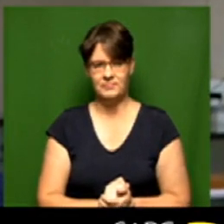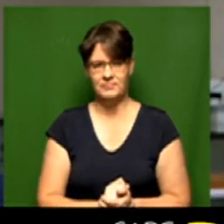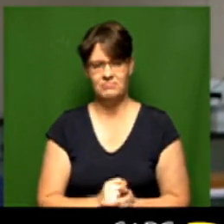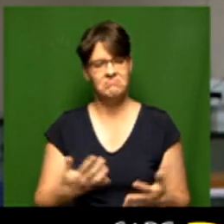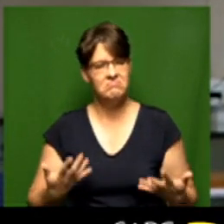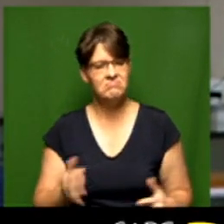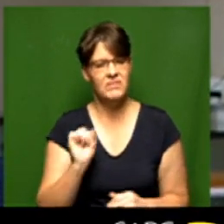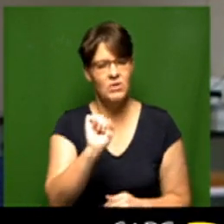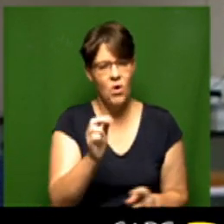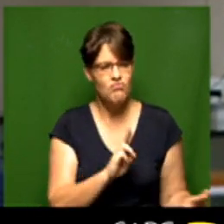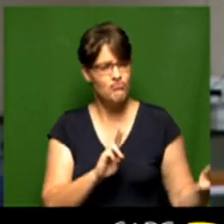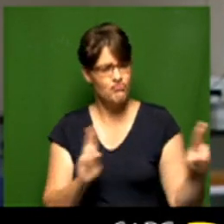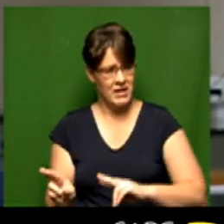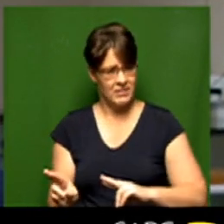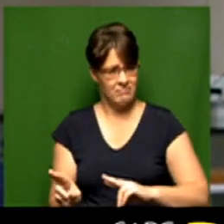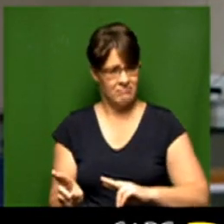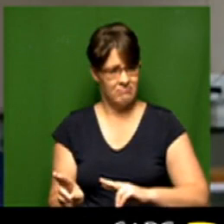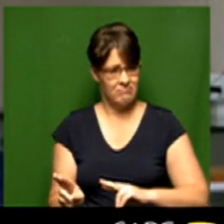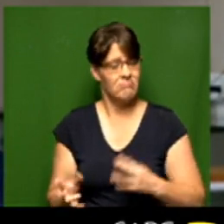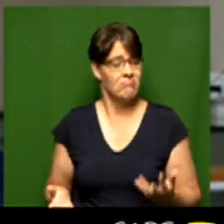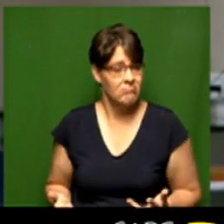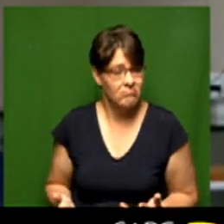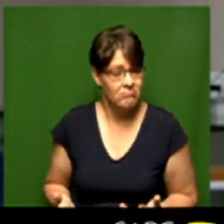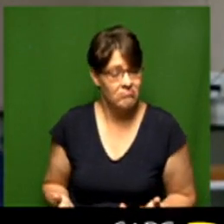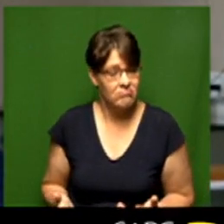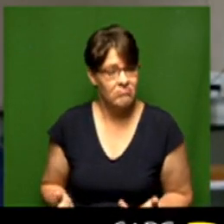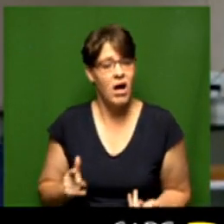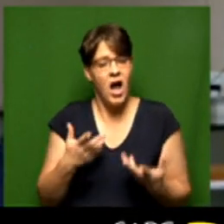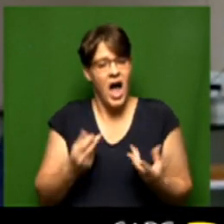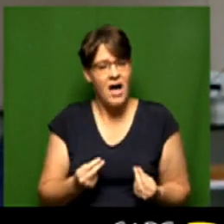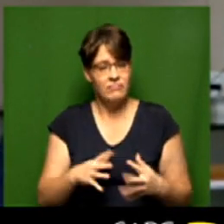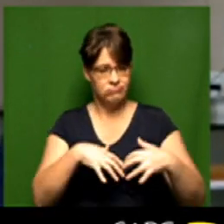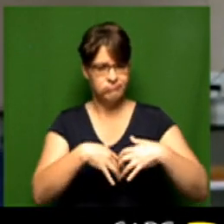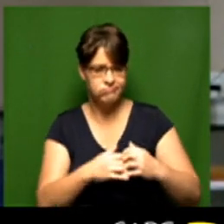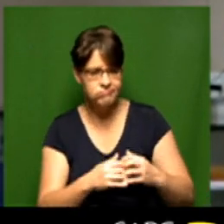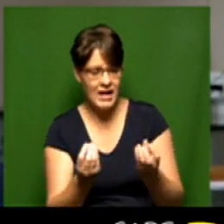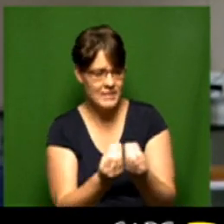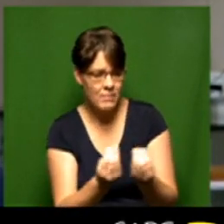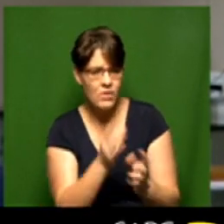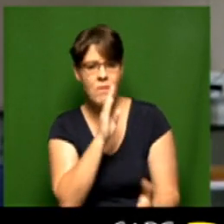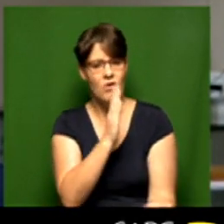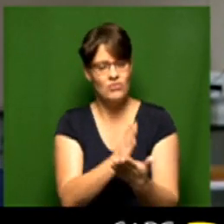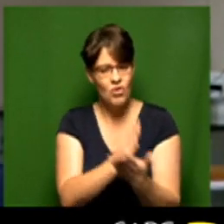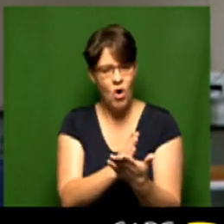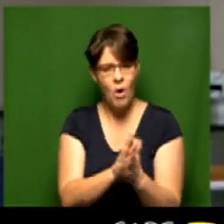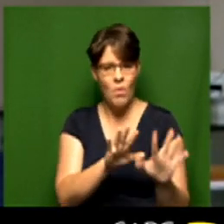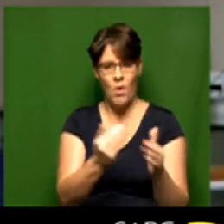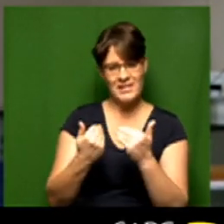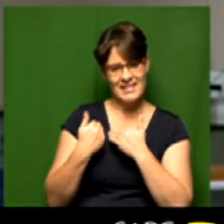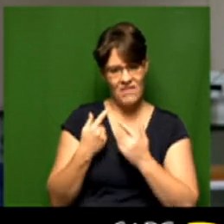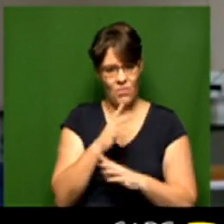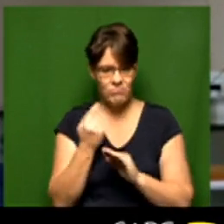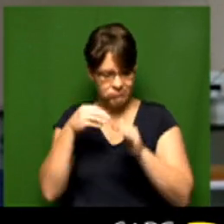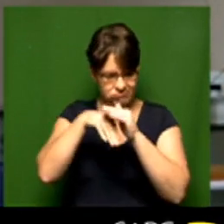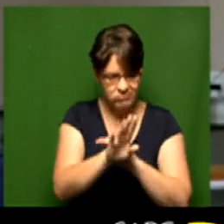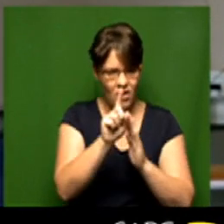your readiness at the home have there been anything put in place to make sure that it's going to be safe for those